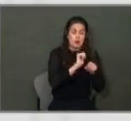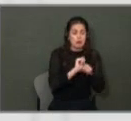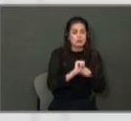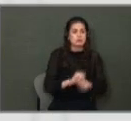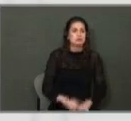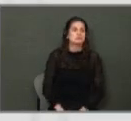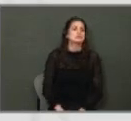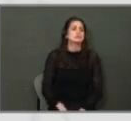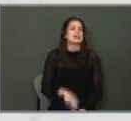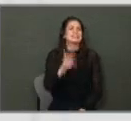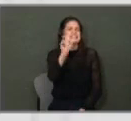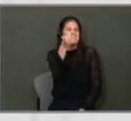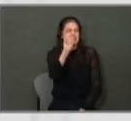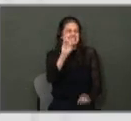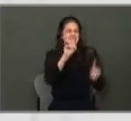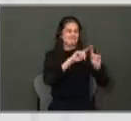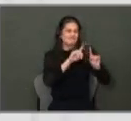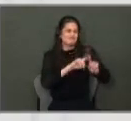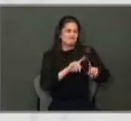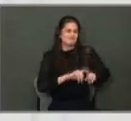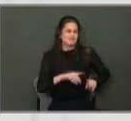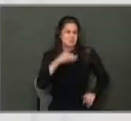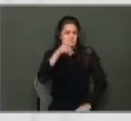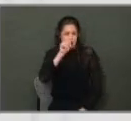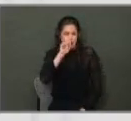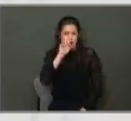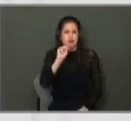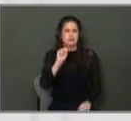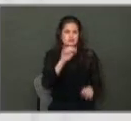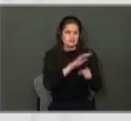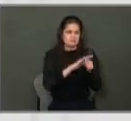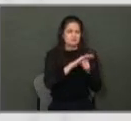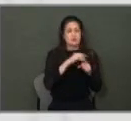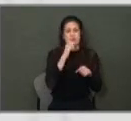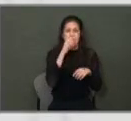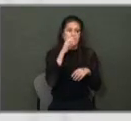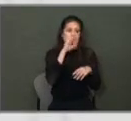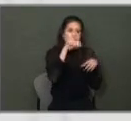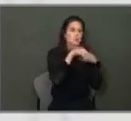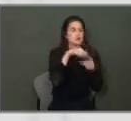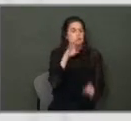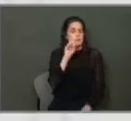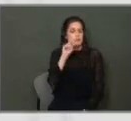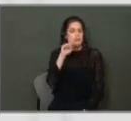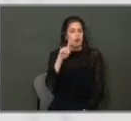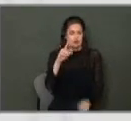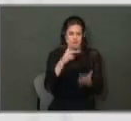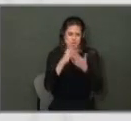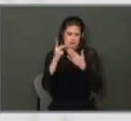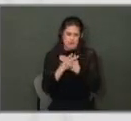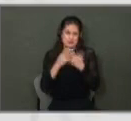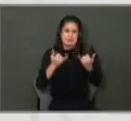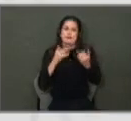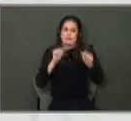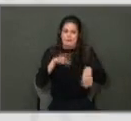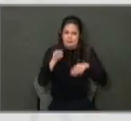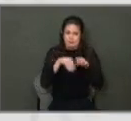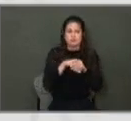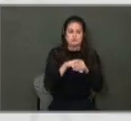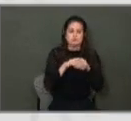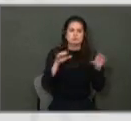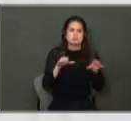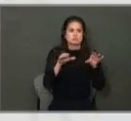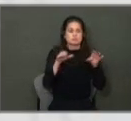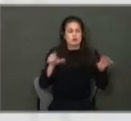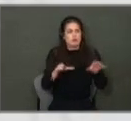parks facilities that we weren't able to include within the bond program. We did a significant amount of work last